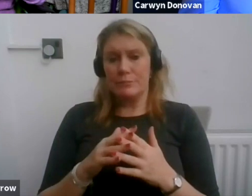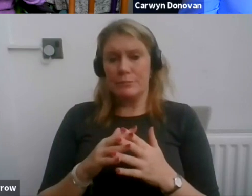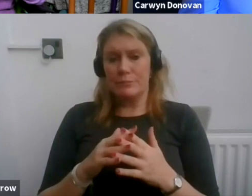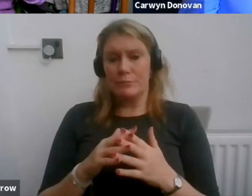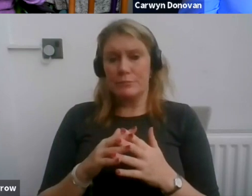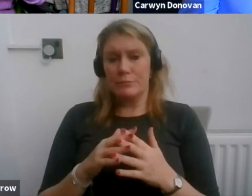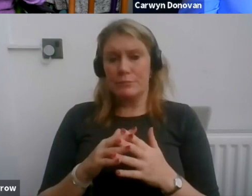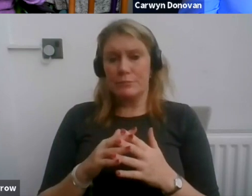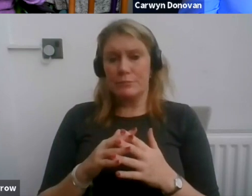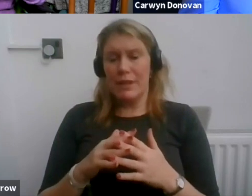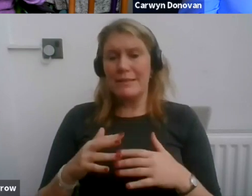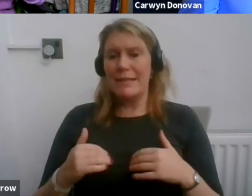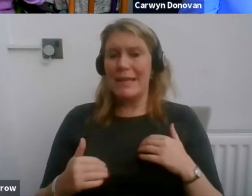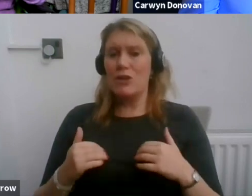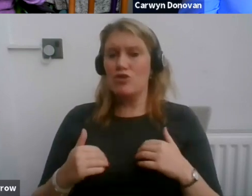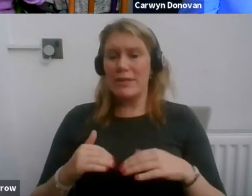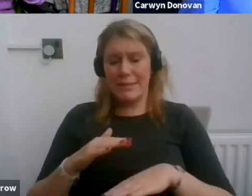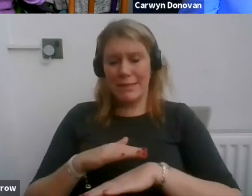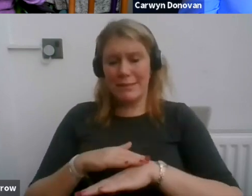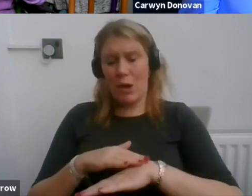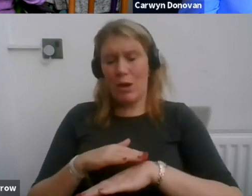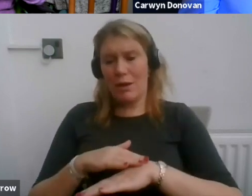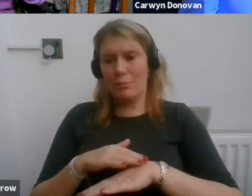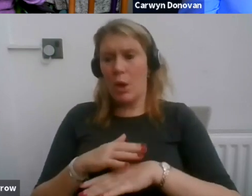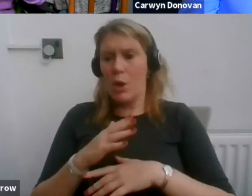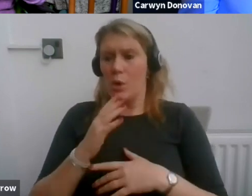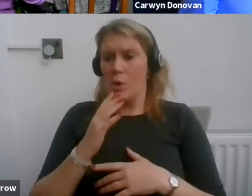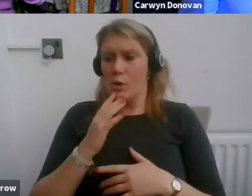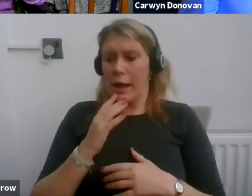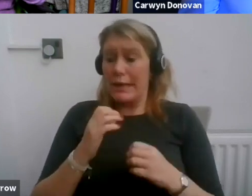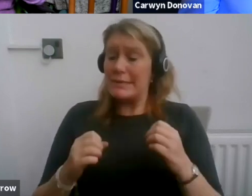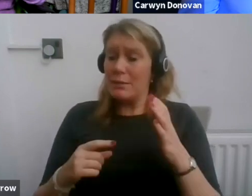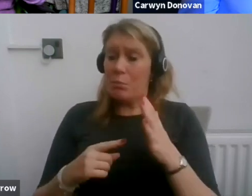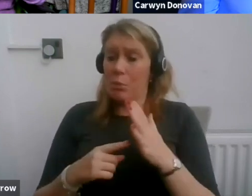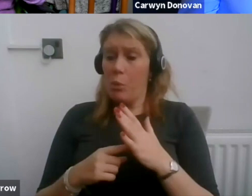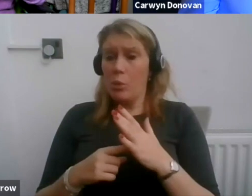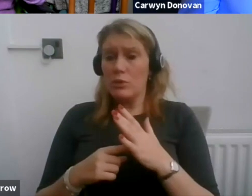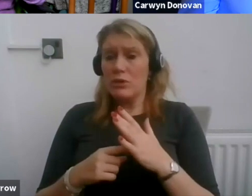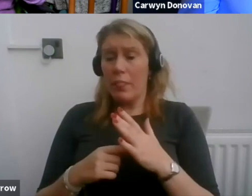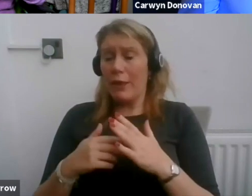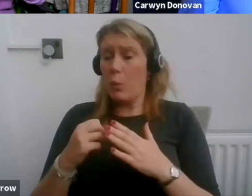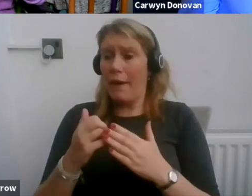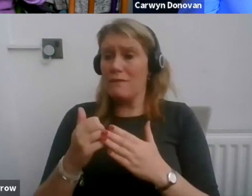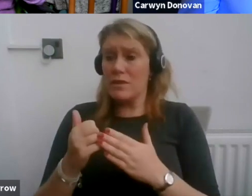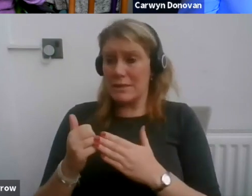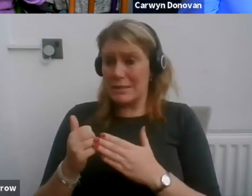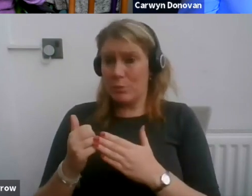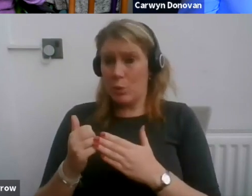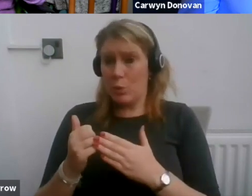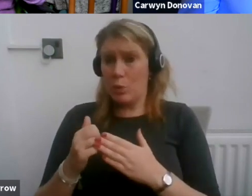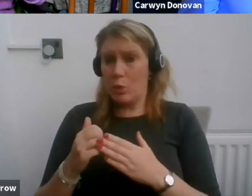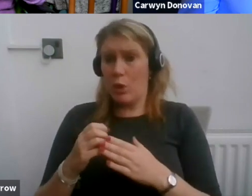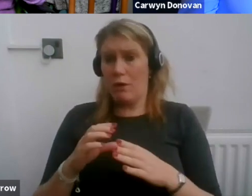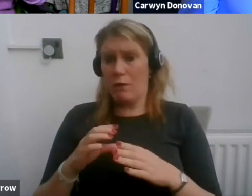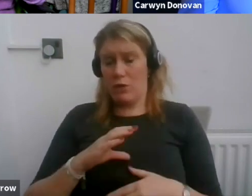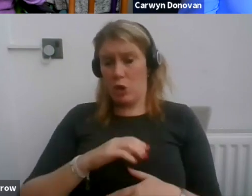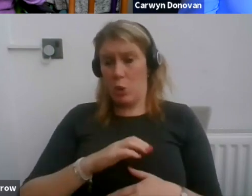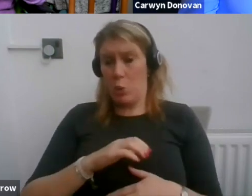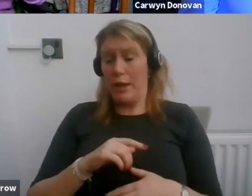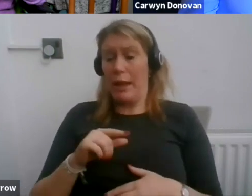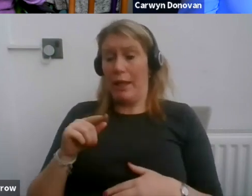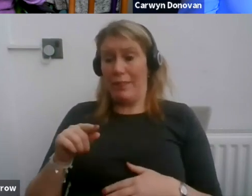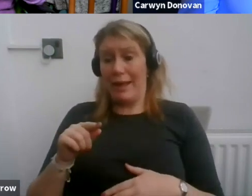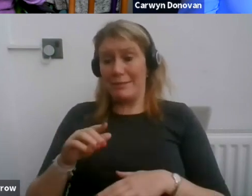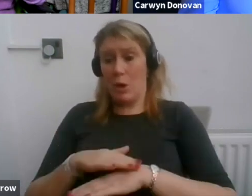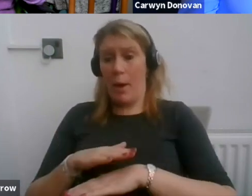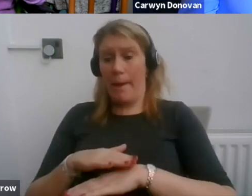period, I would say, and one which is vital that you have the support of something like a trades union because, yes,